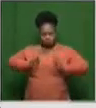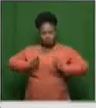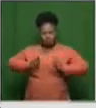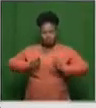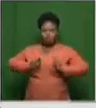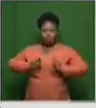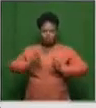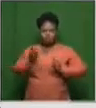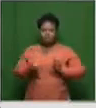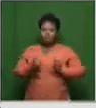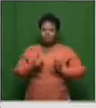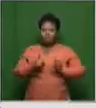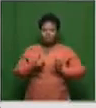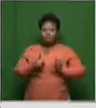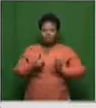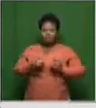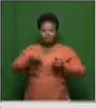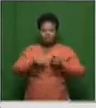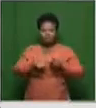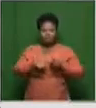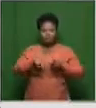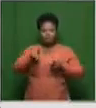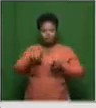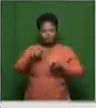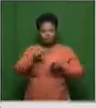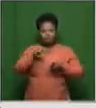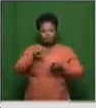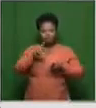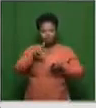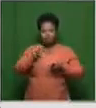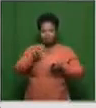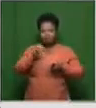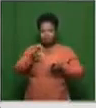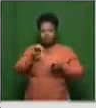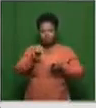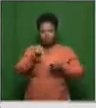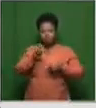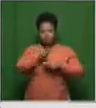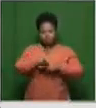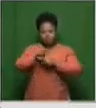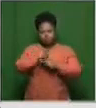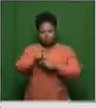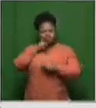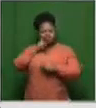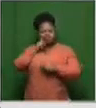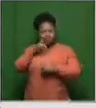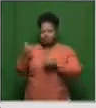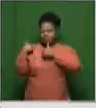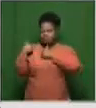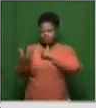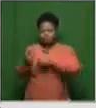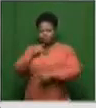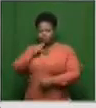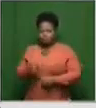what we call pharmacovigilance studies, which will continue to monitor the safety of the vaccine. And,